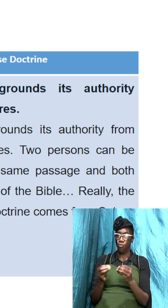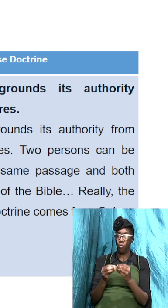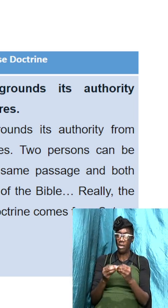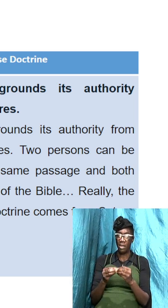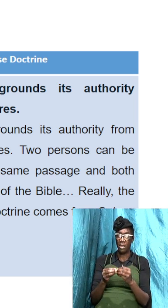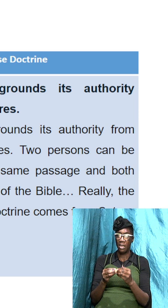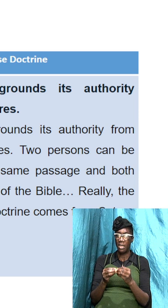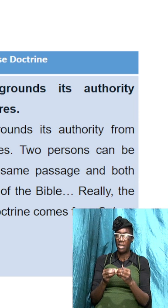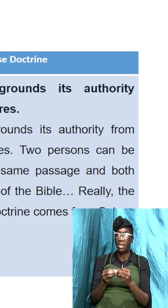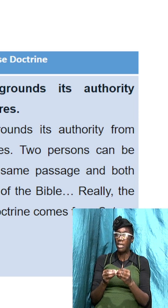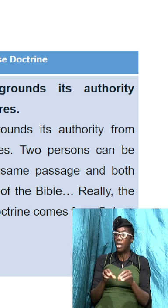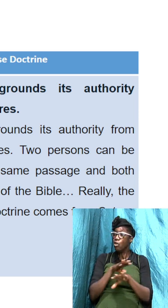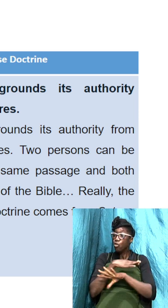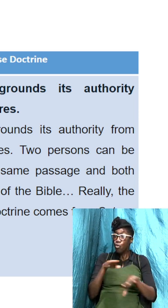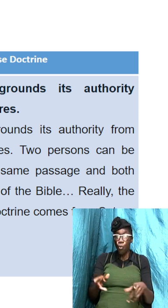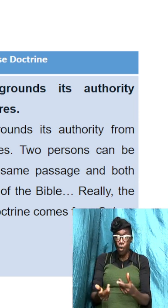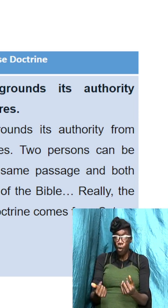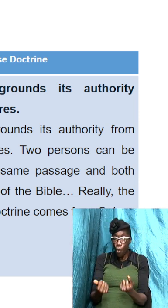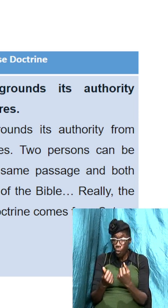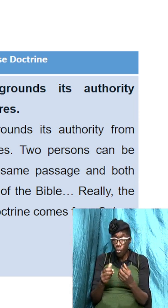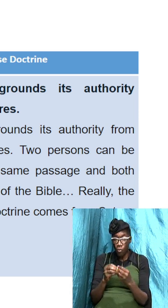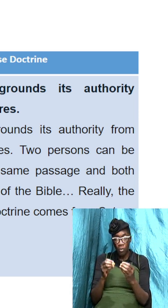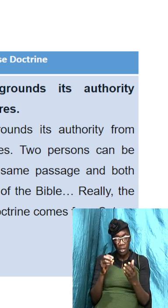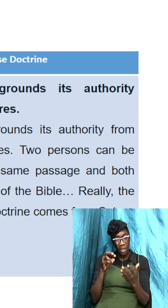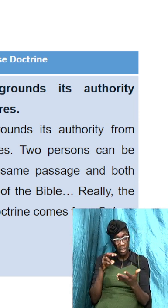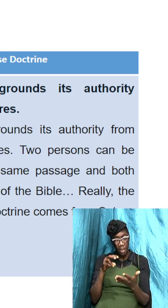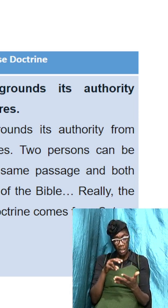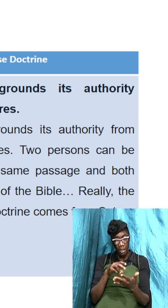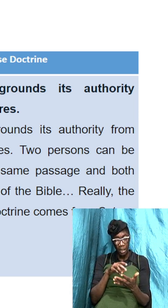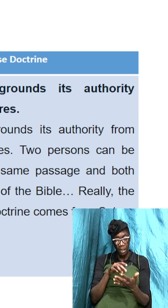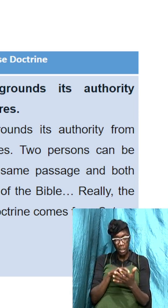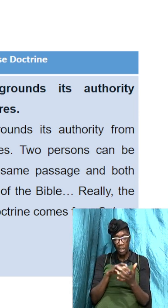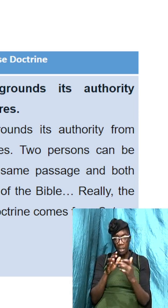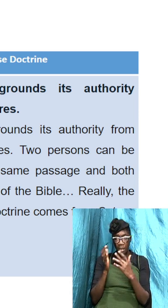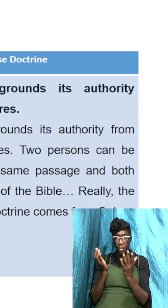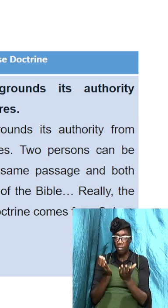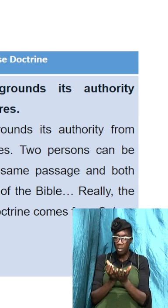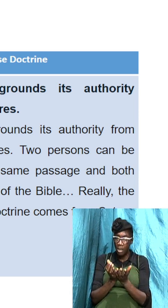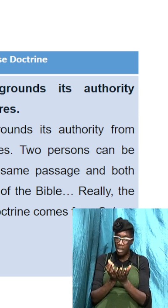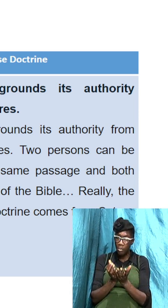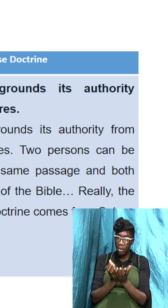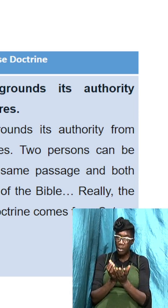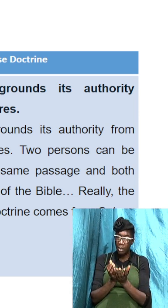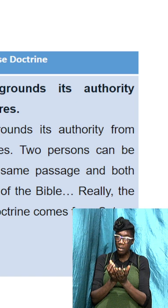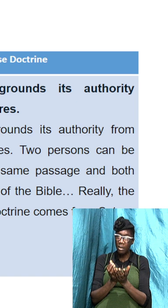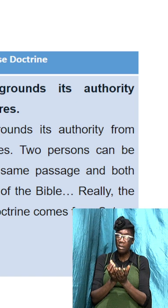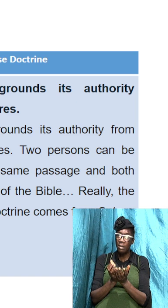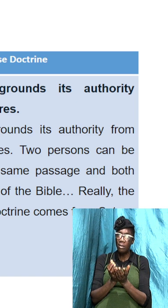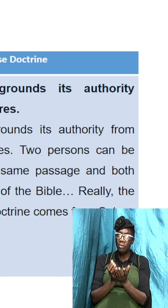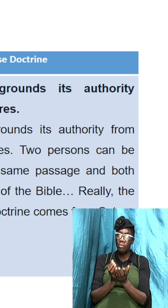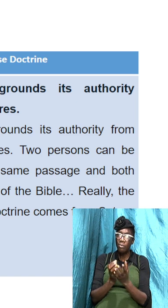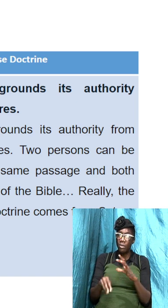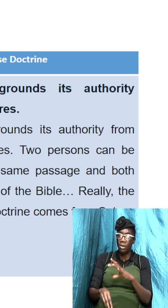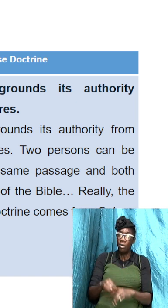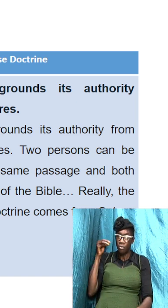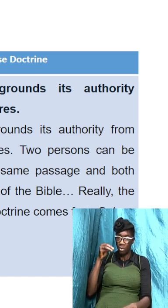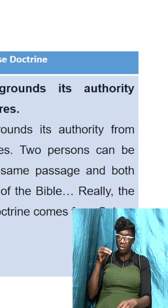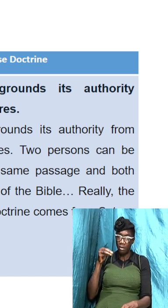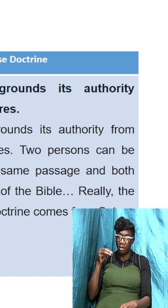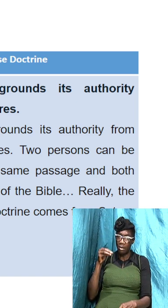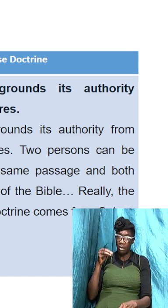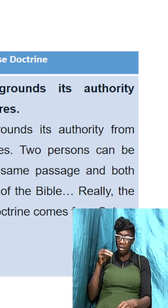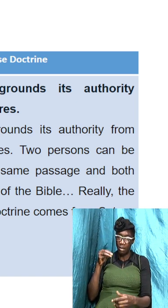grounded in scripture false doctrine grounds its authority from outside of scripture